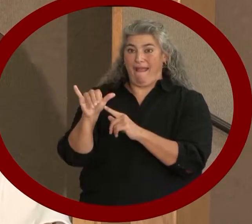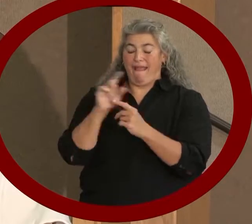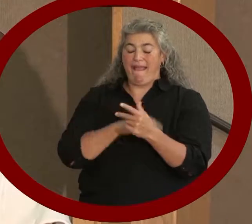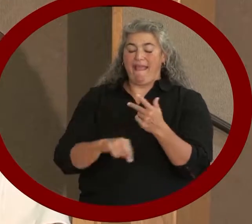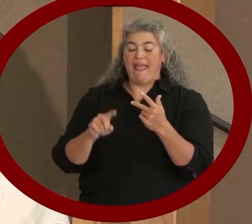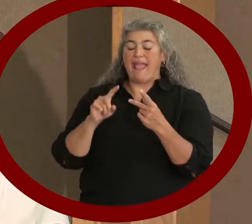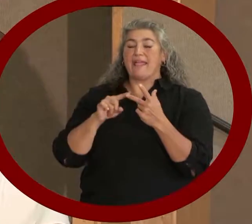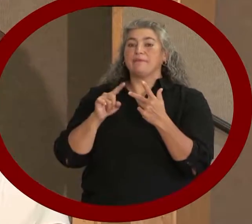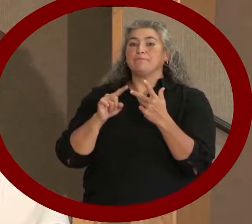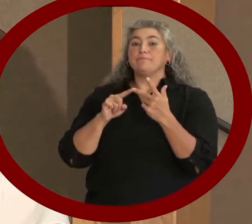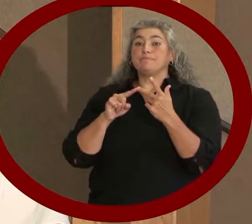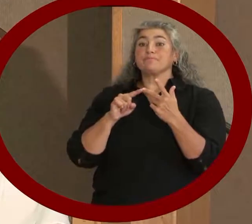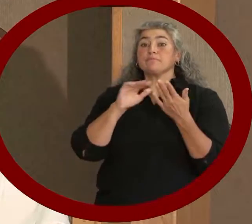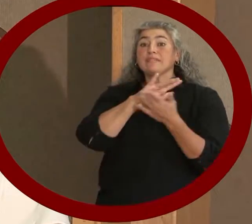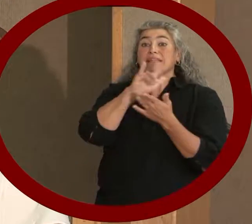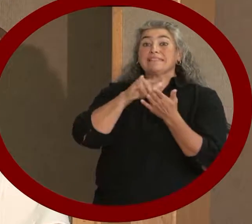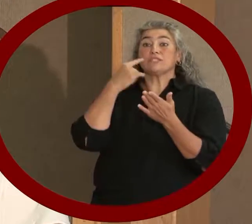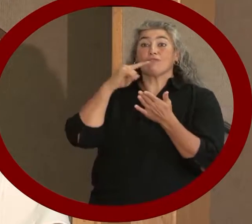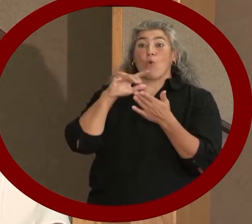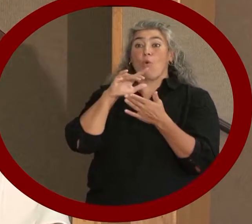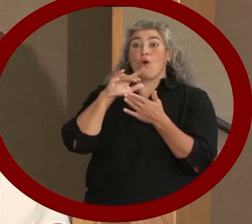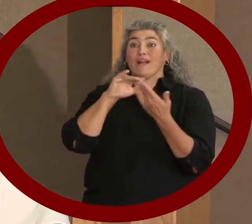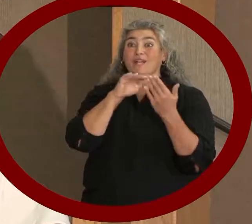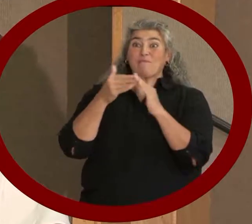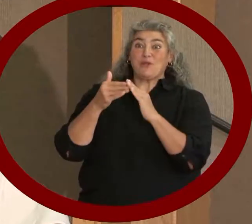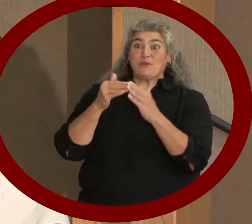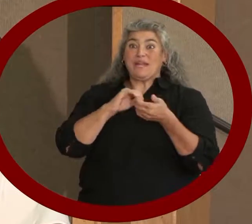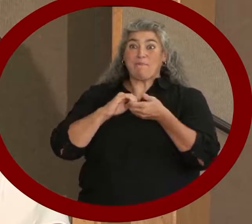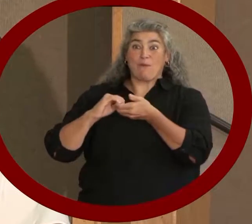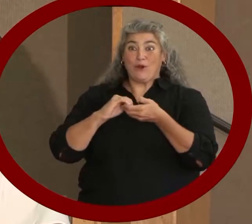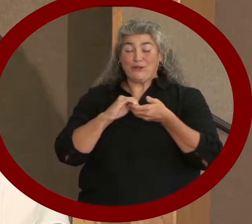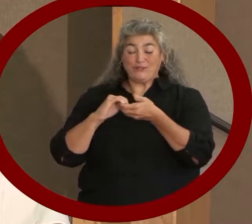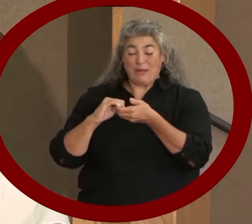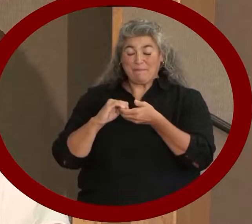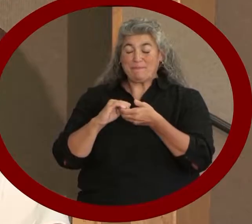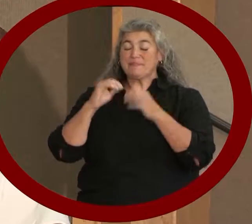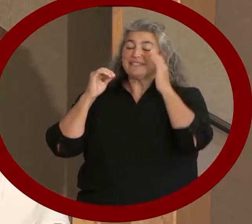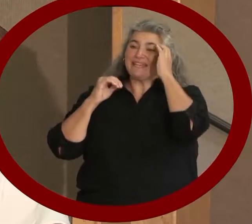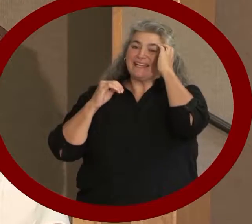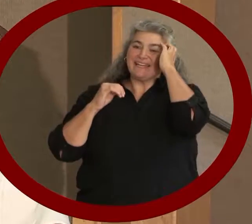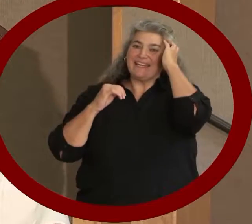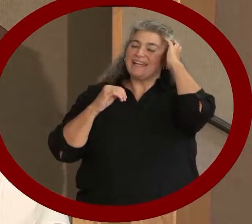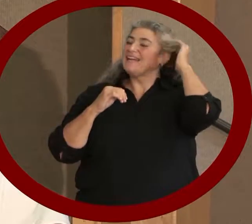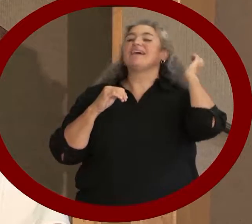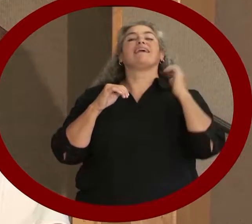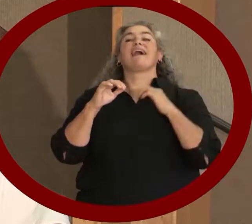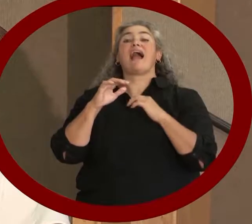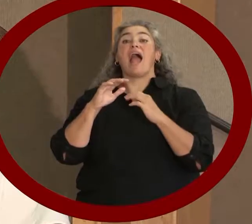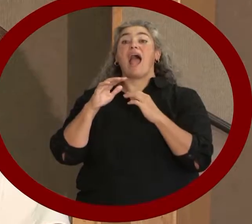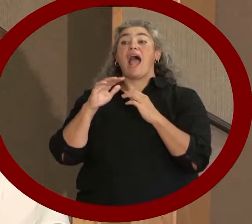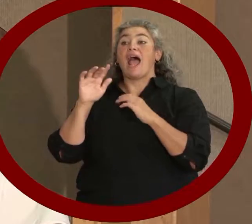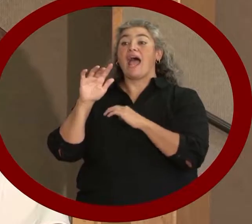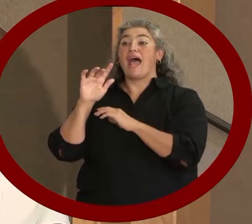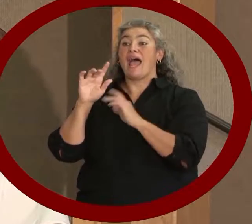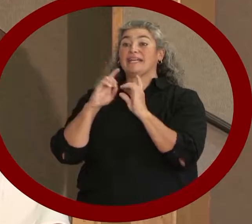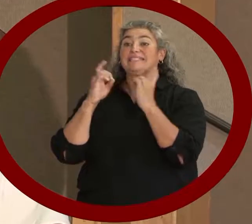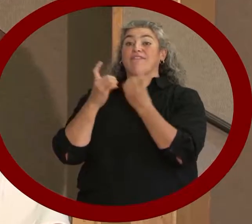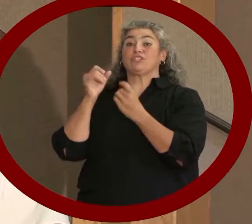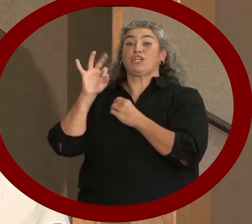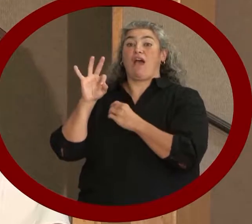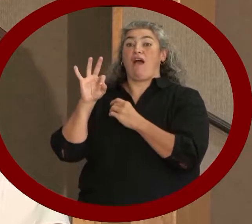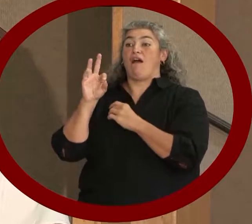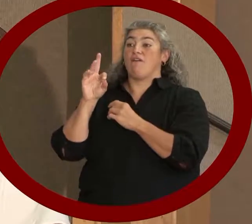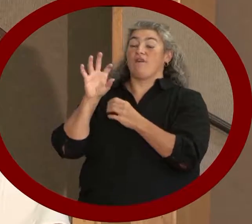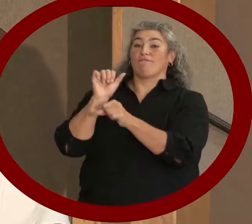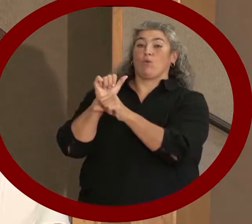Community Partnerships, the Division of Vocational Rehabilitation,